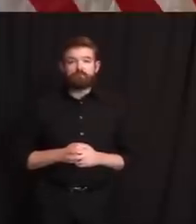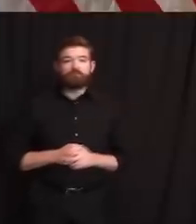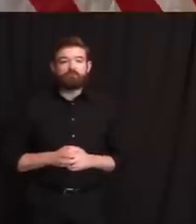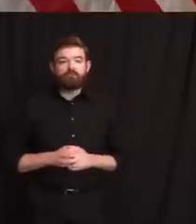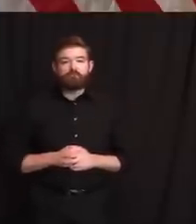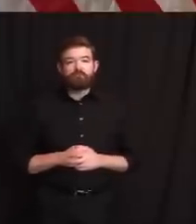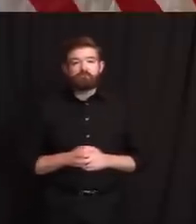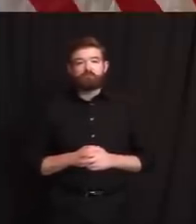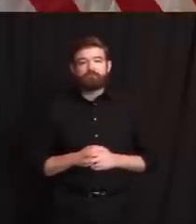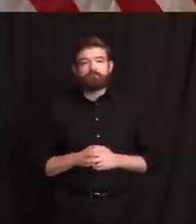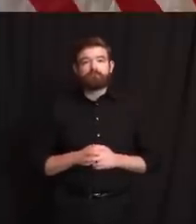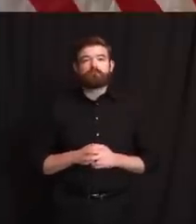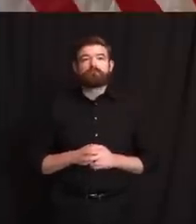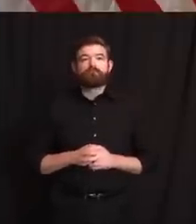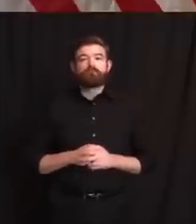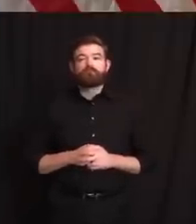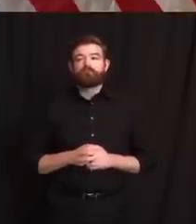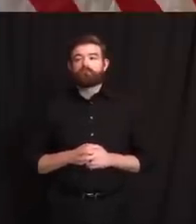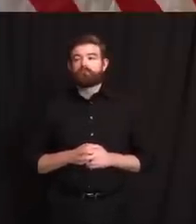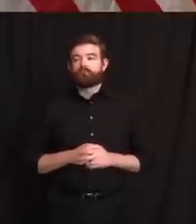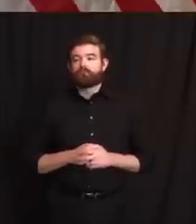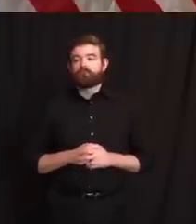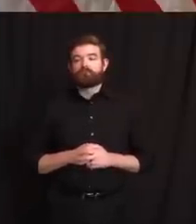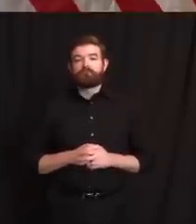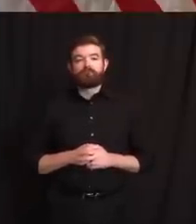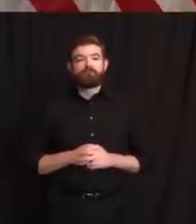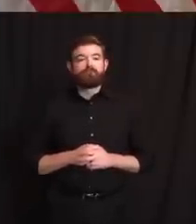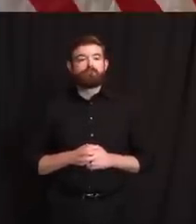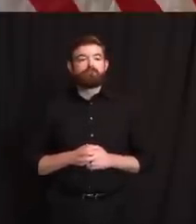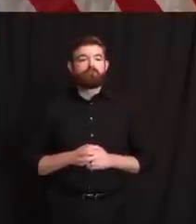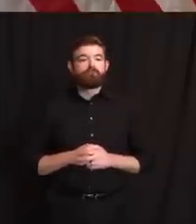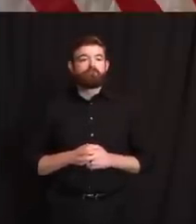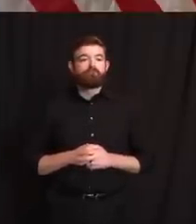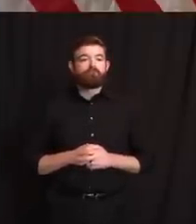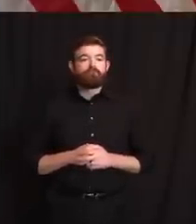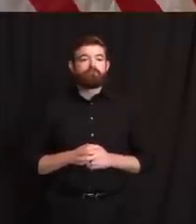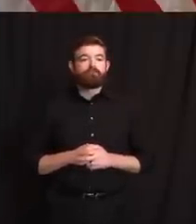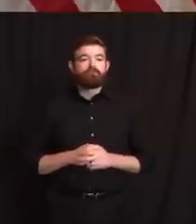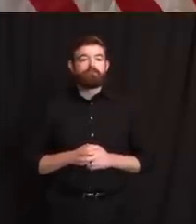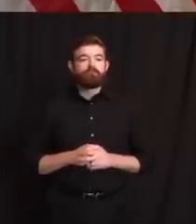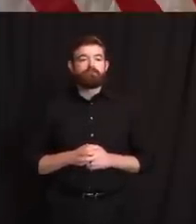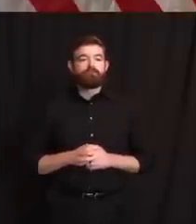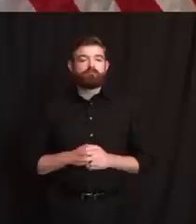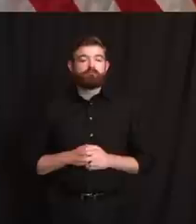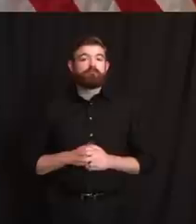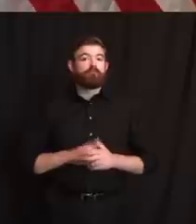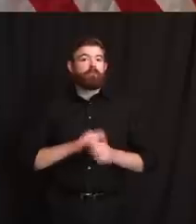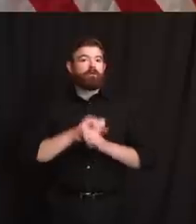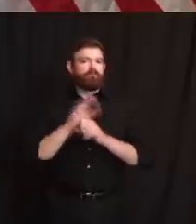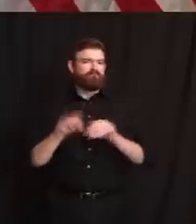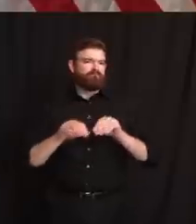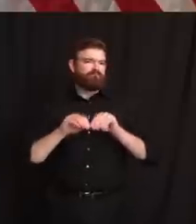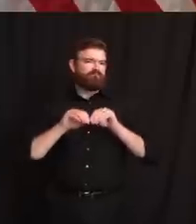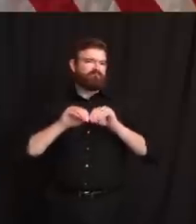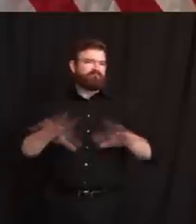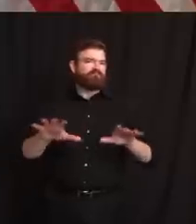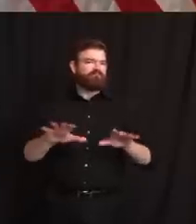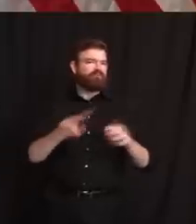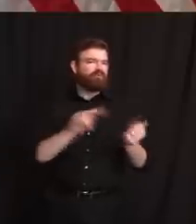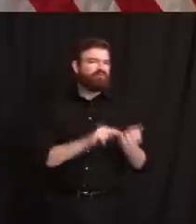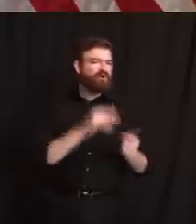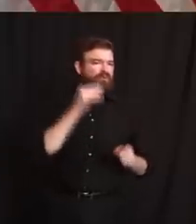the intensity with which this is spread in closed communities, long-term care facilities, not just in our state, but in America,